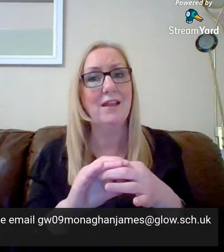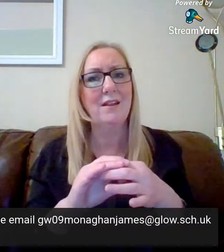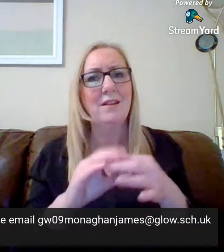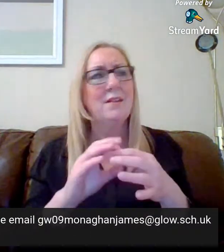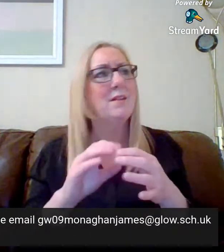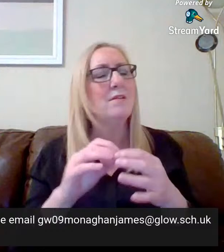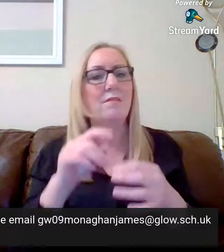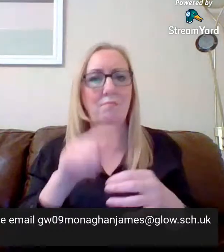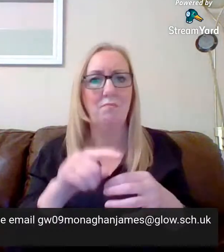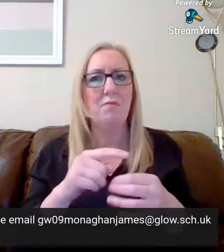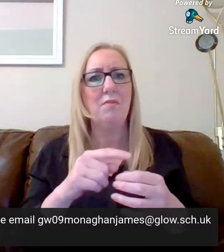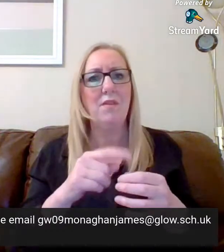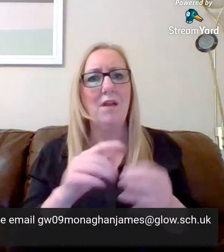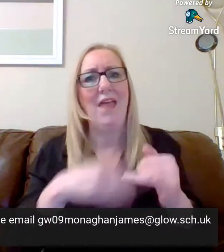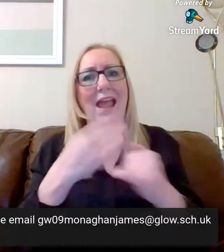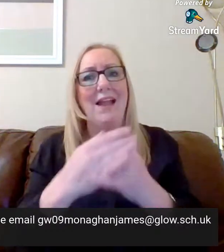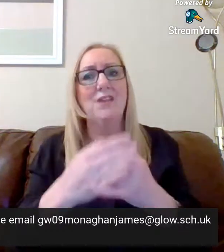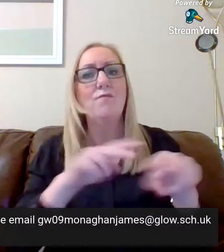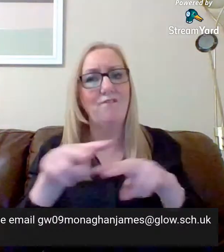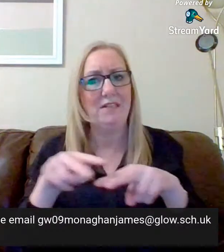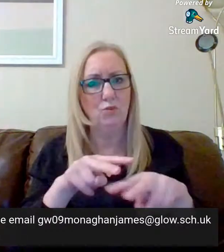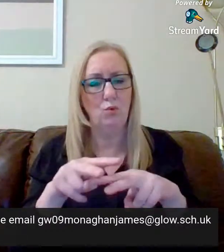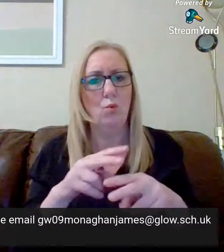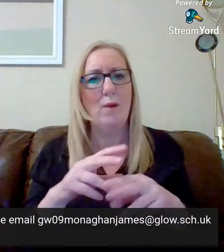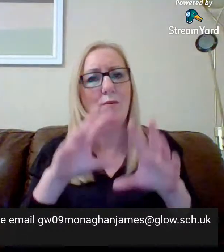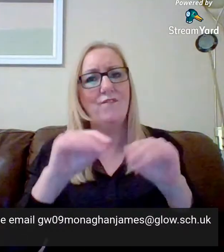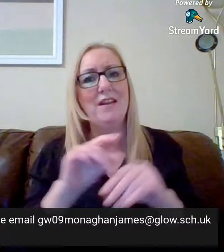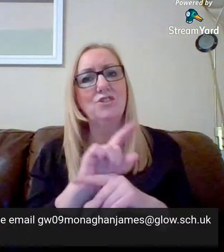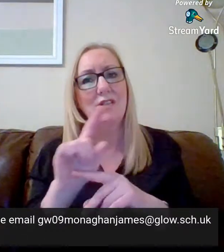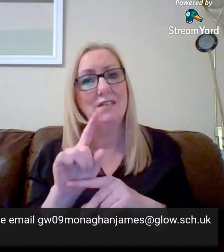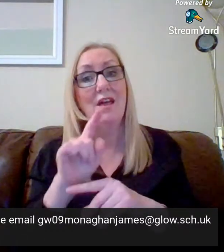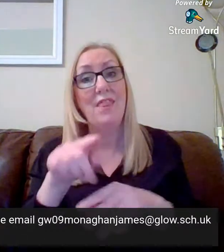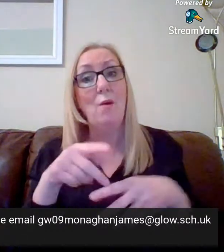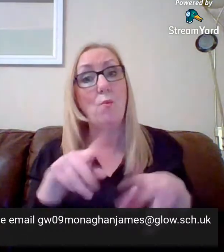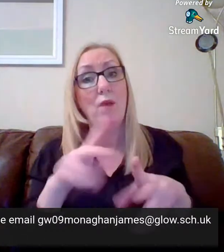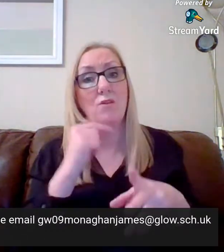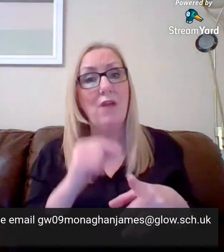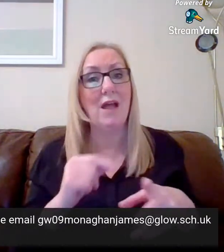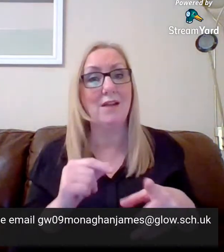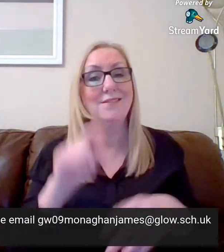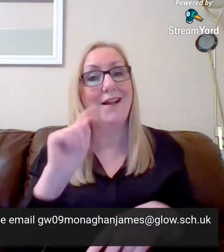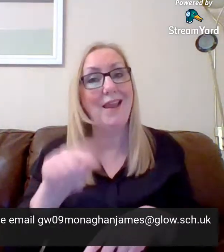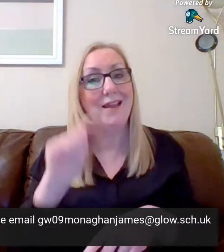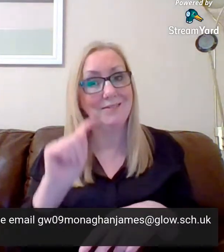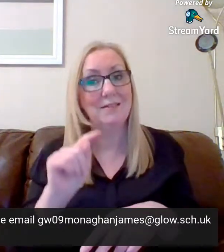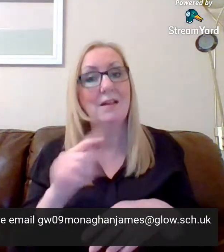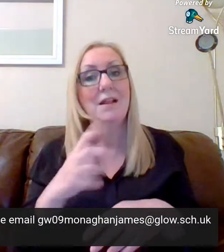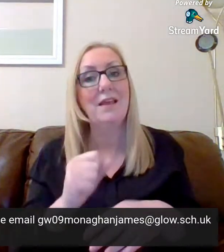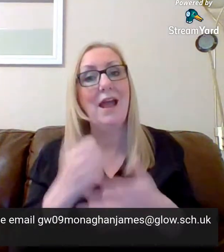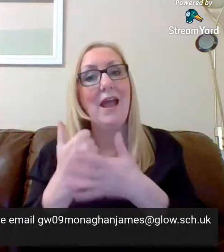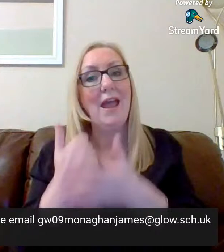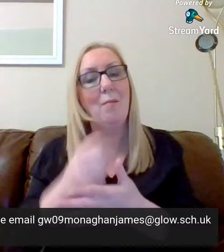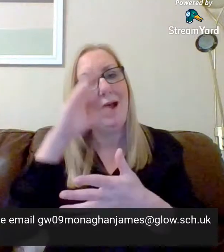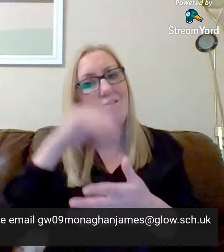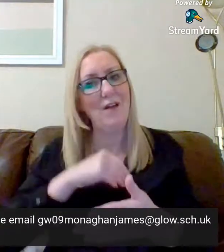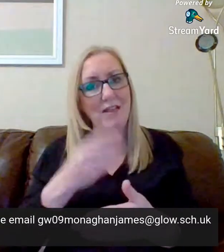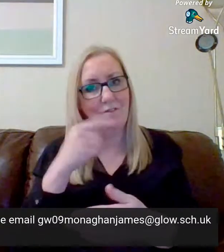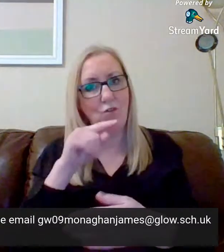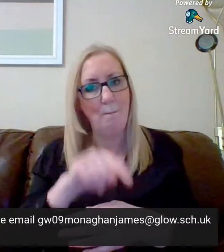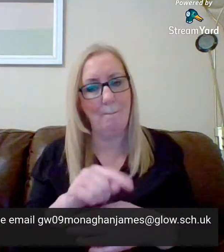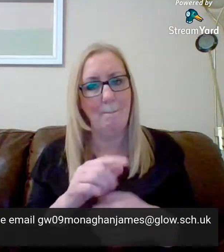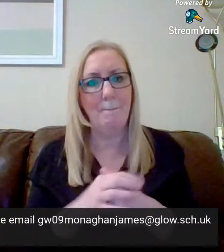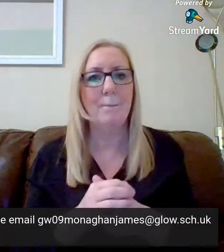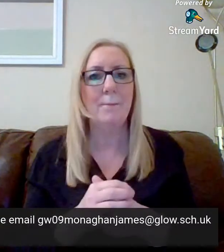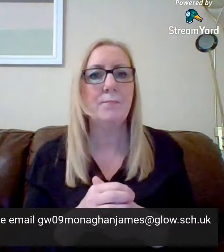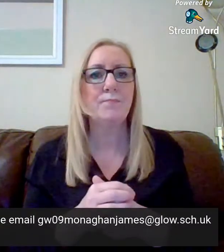once we get finished later on, and that way you can click on it and get all the help and advice from that. Now,